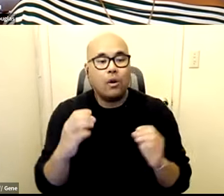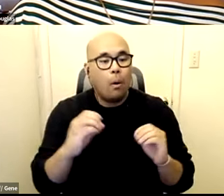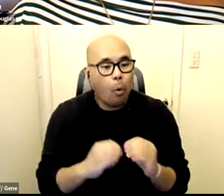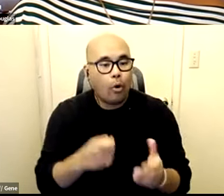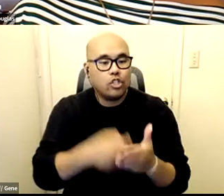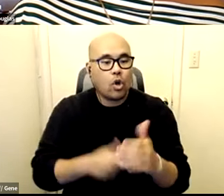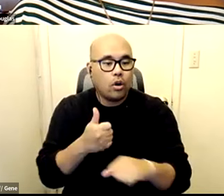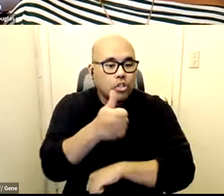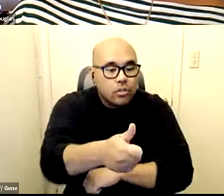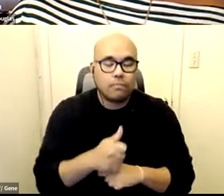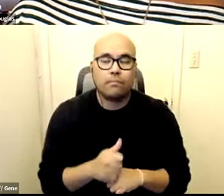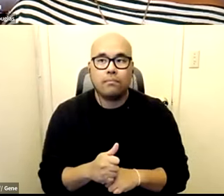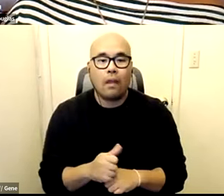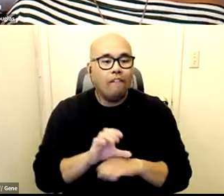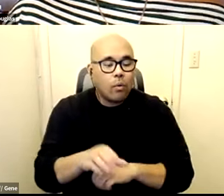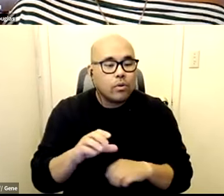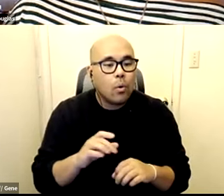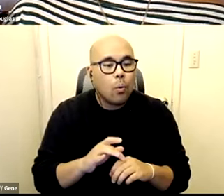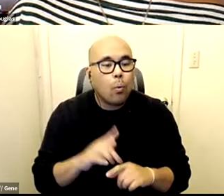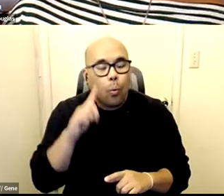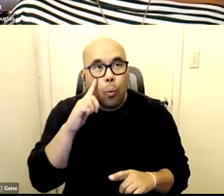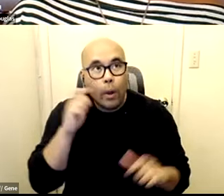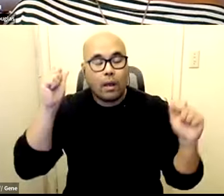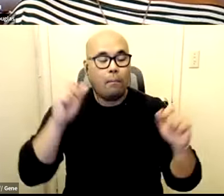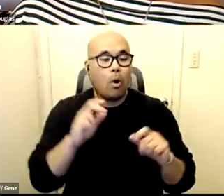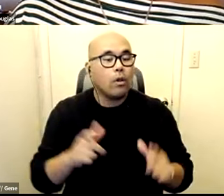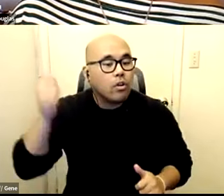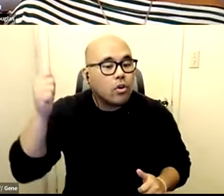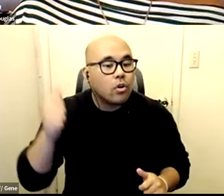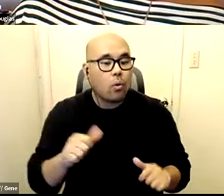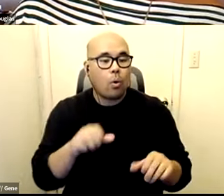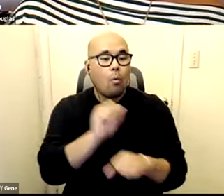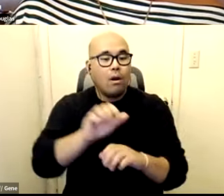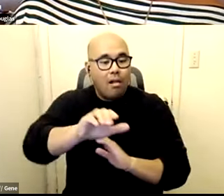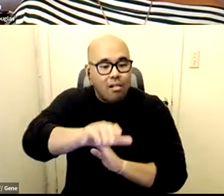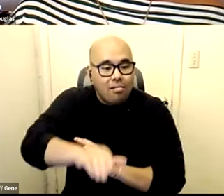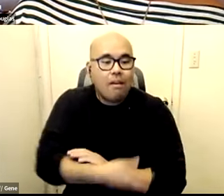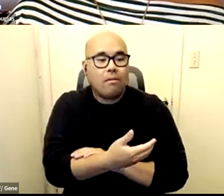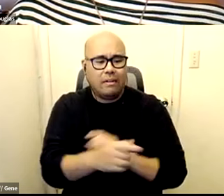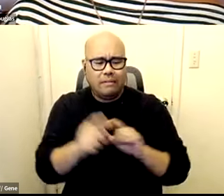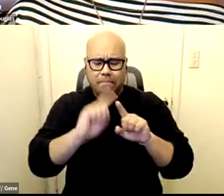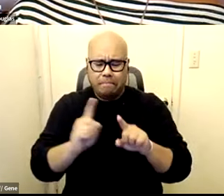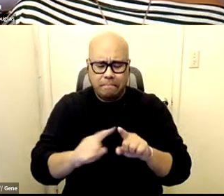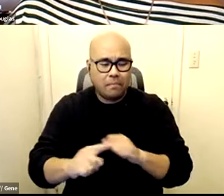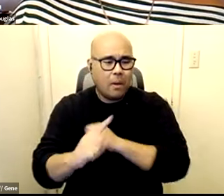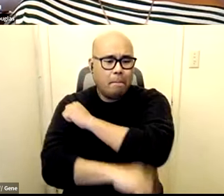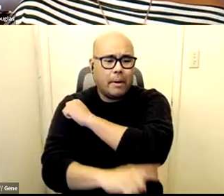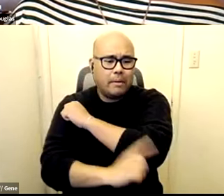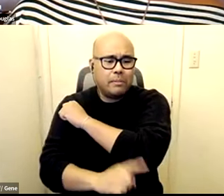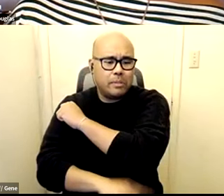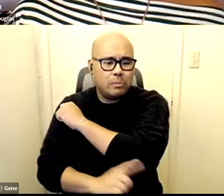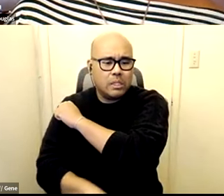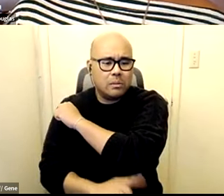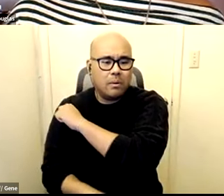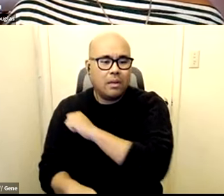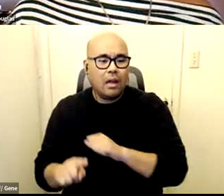you up earlier, make you stay up later. All types of punishment, never helping